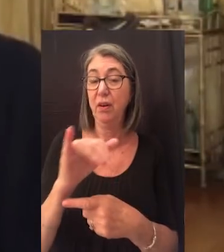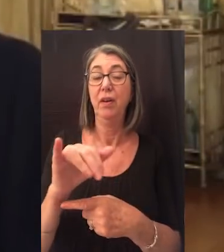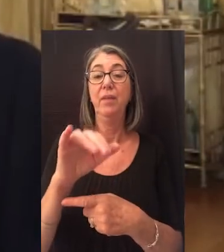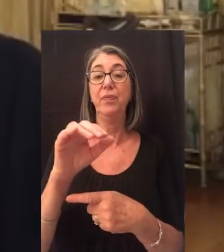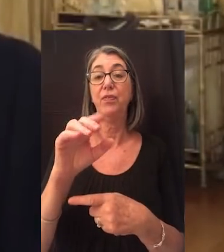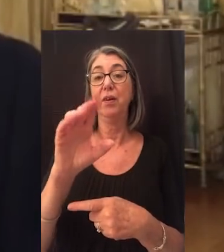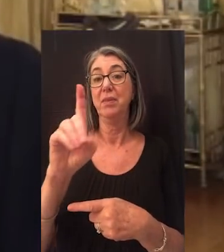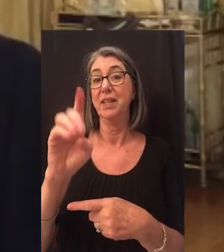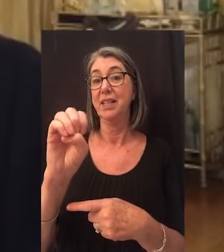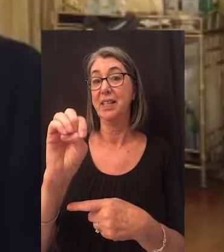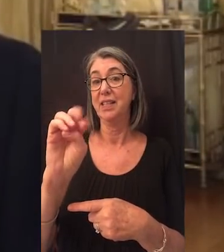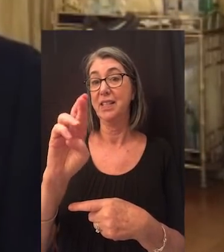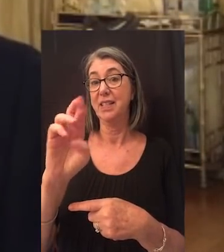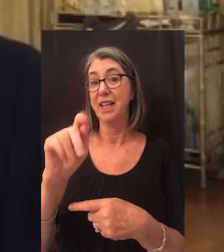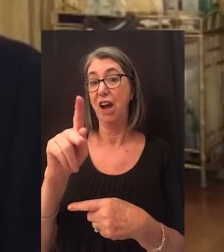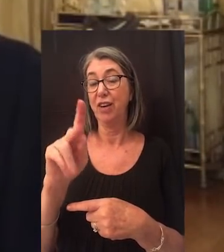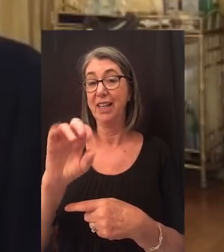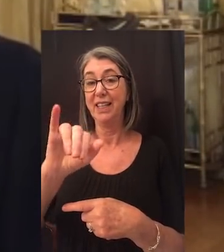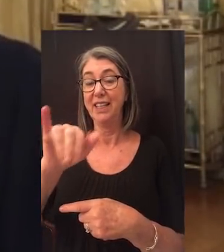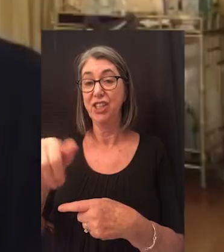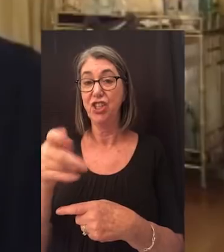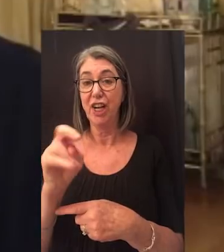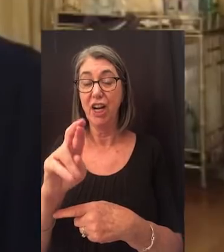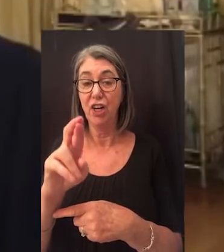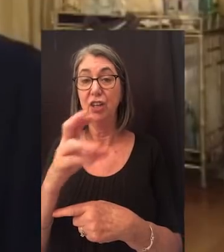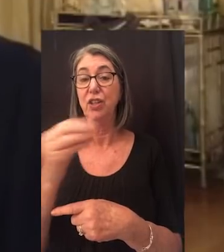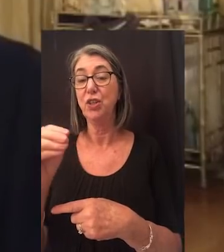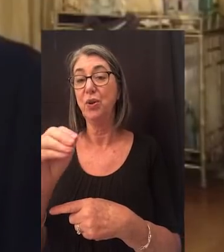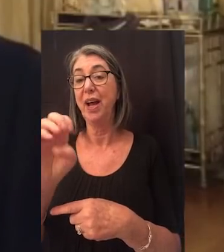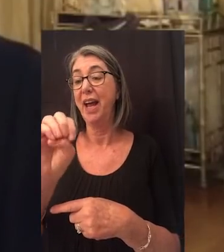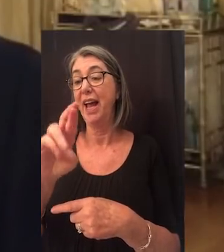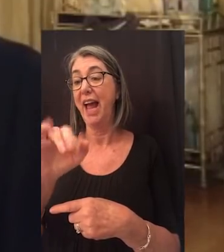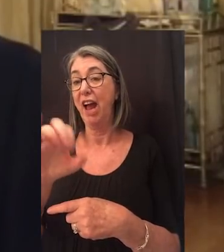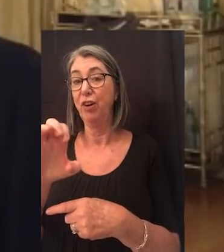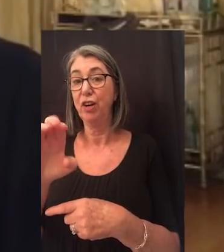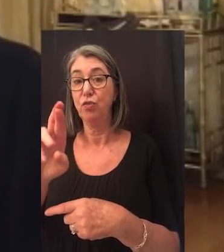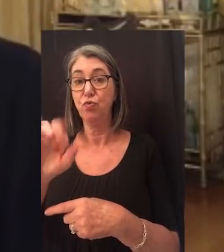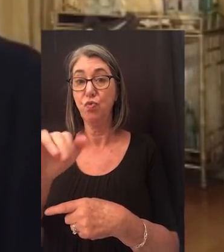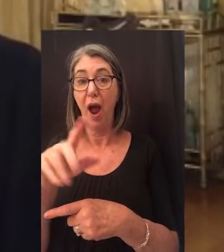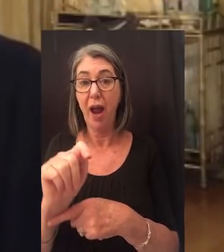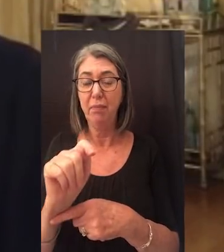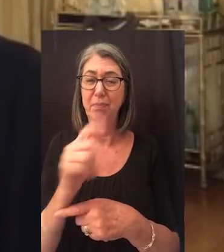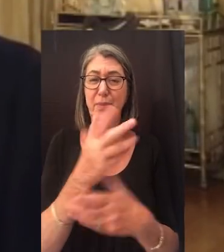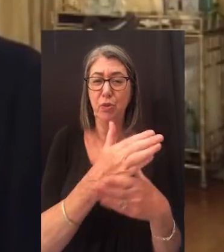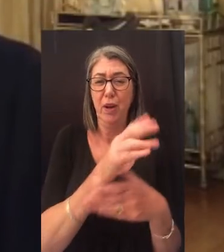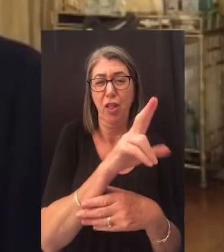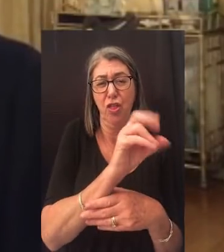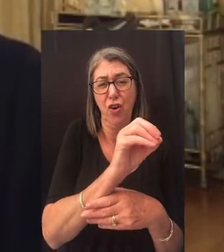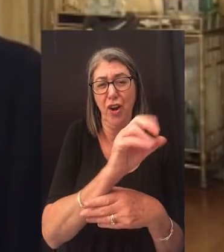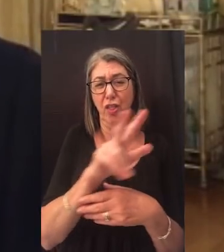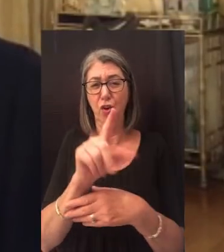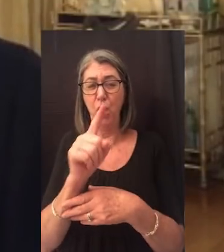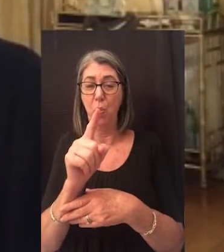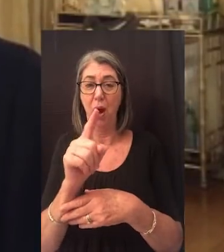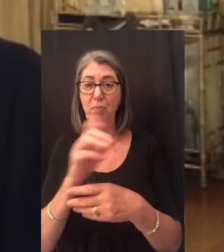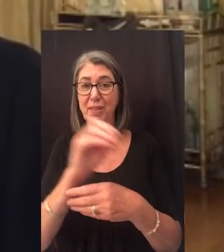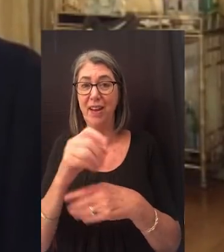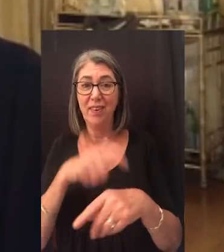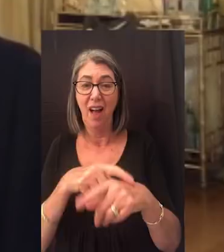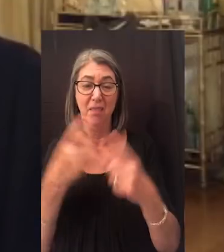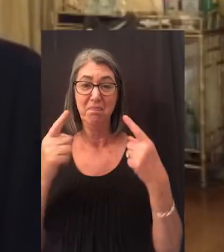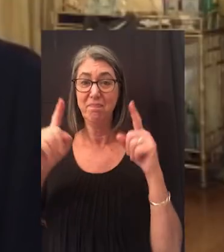Yankee legend Derek Jeter to Mets great David Wright, achieved hits between 30 and 31% of the time.